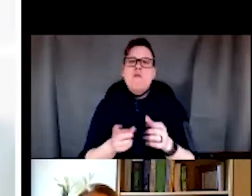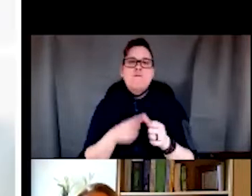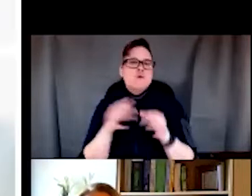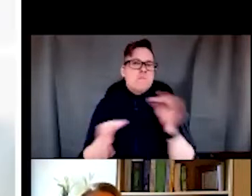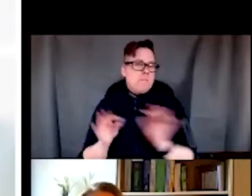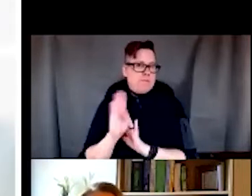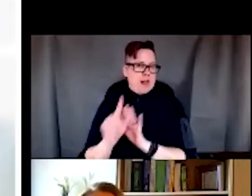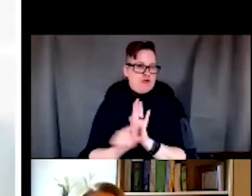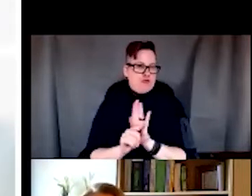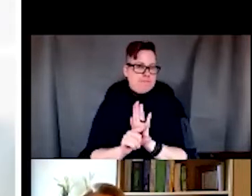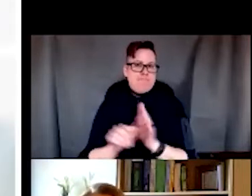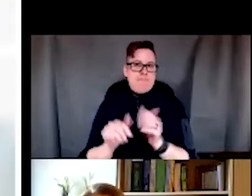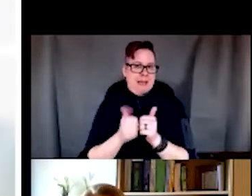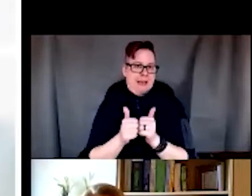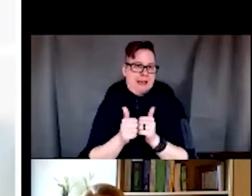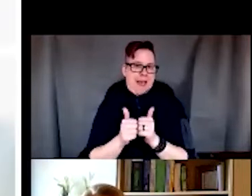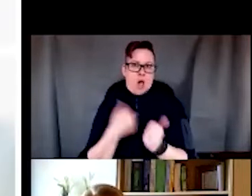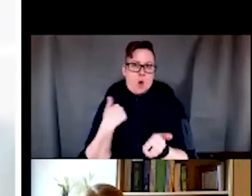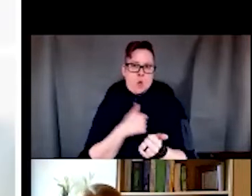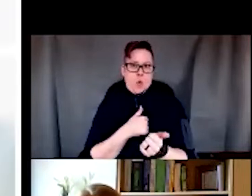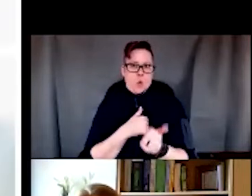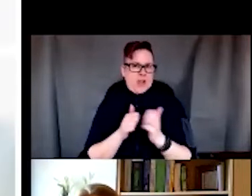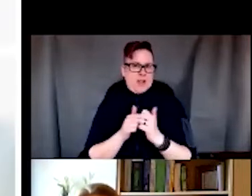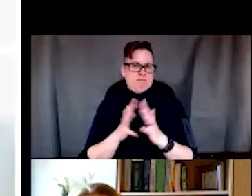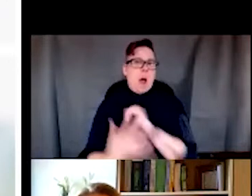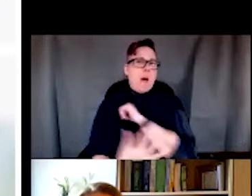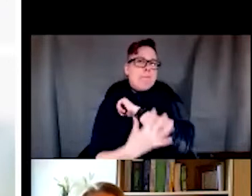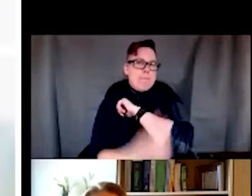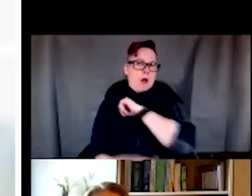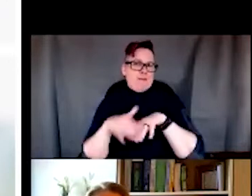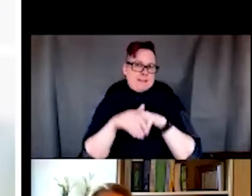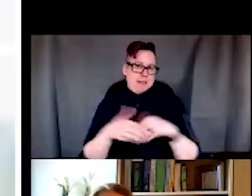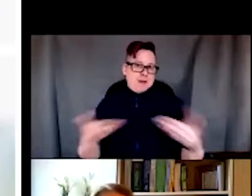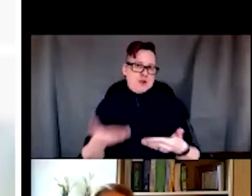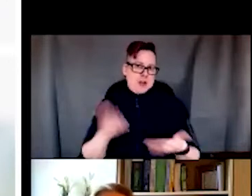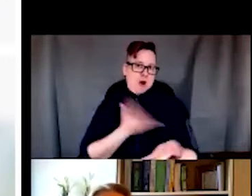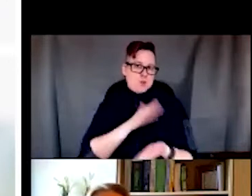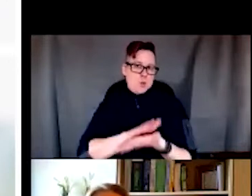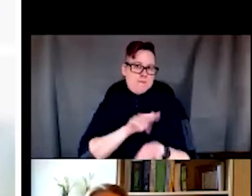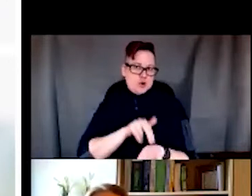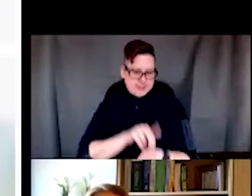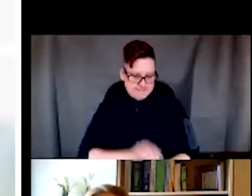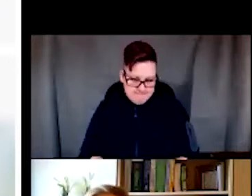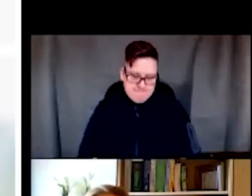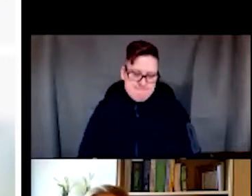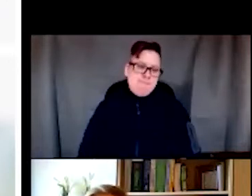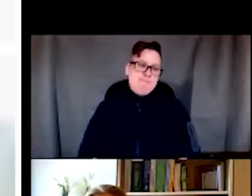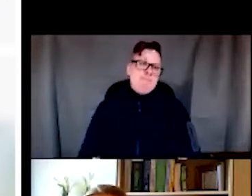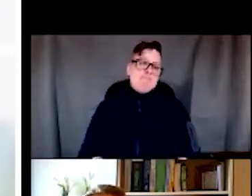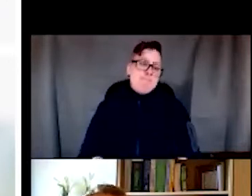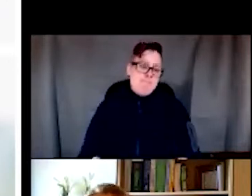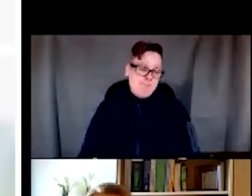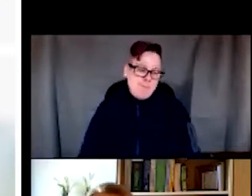background of how we came to be implementing a poverty simulation here at the school. We, you know,